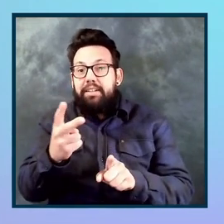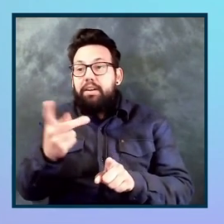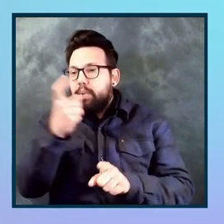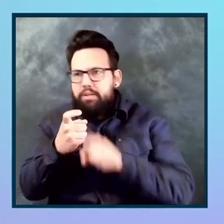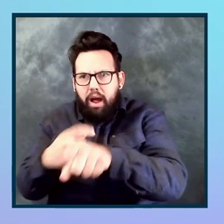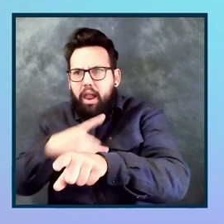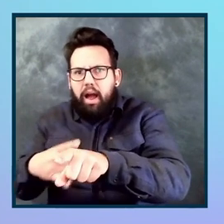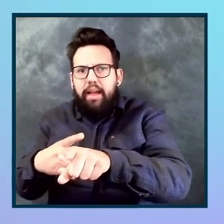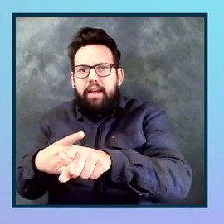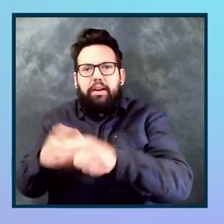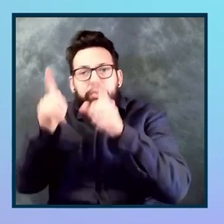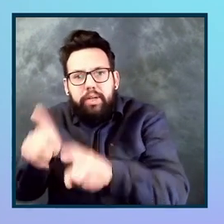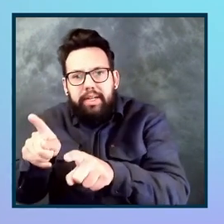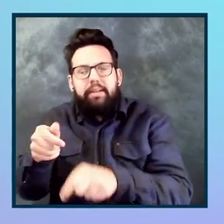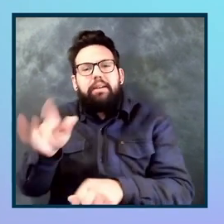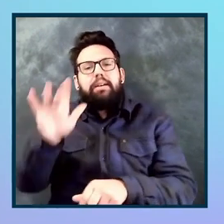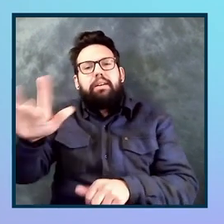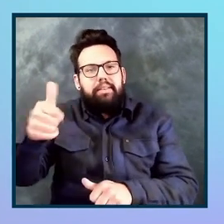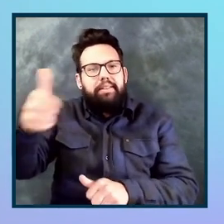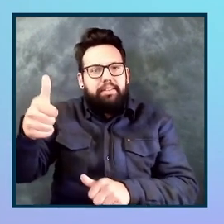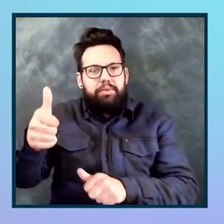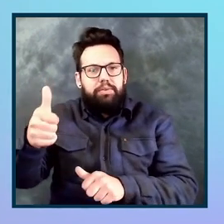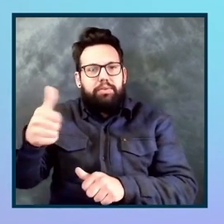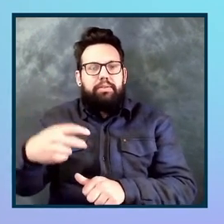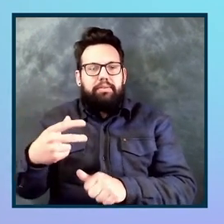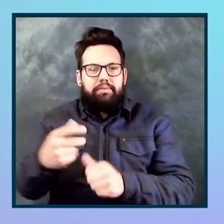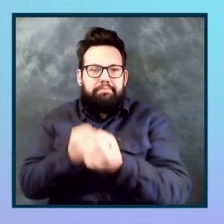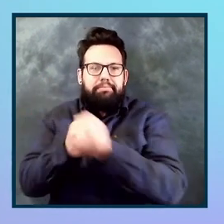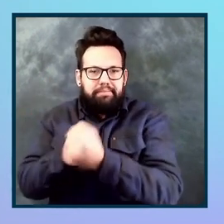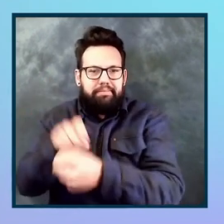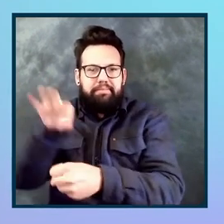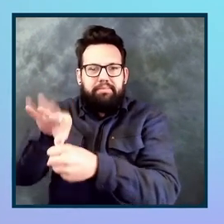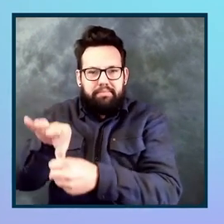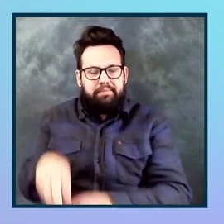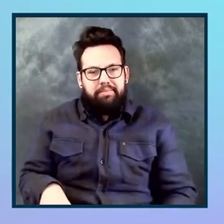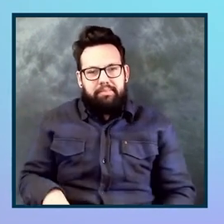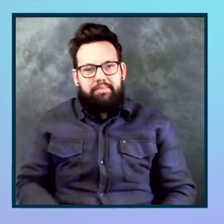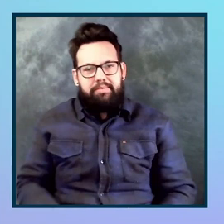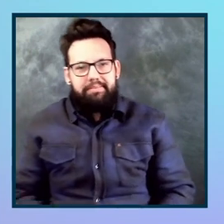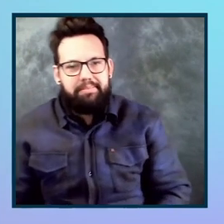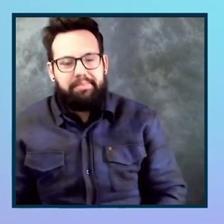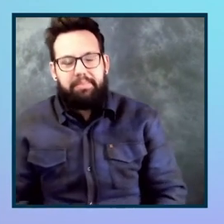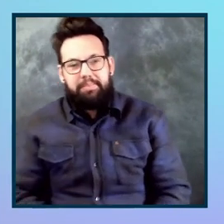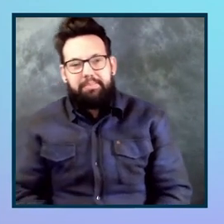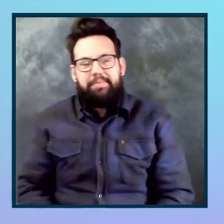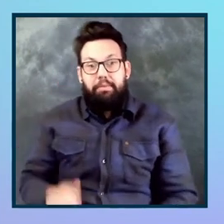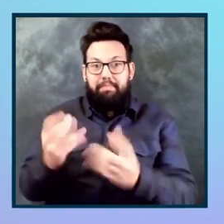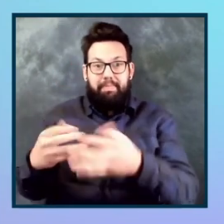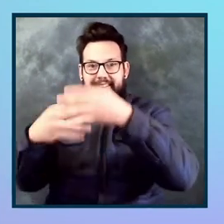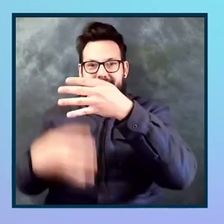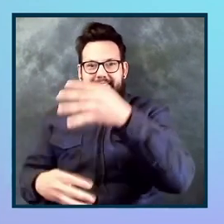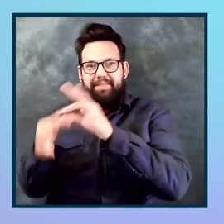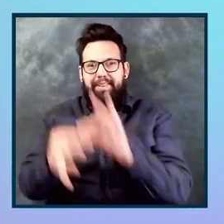the most. I'll be prioritizing those. All right. Well, uh, this question is, there's a lot of questions on linter. Um, this one